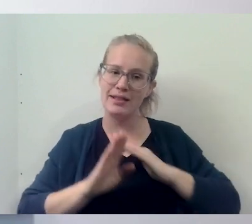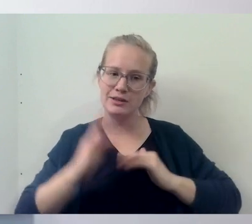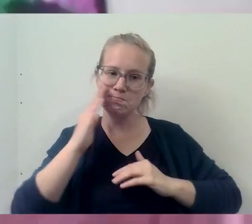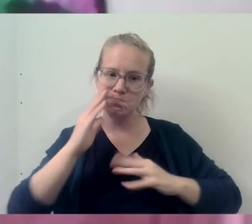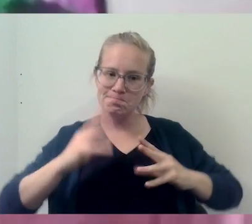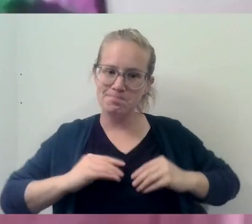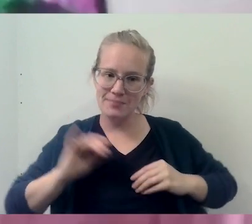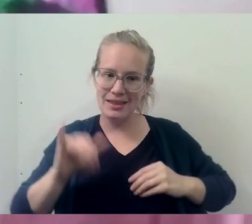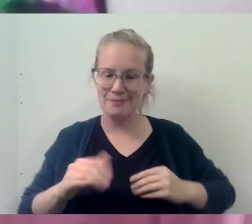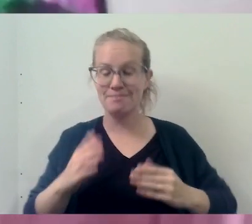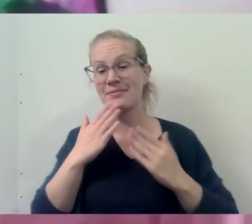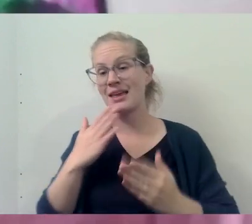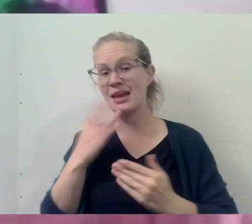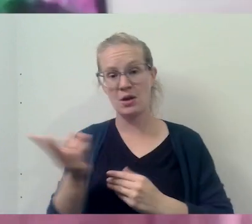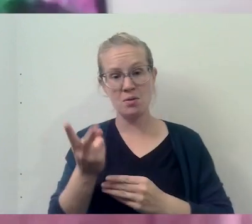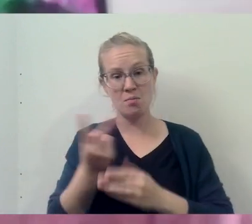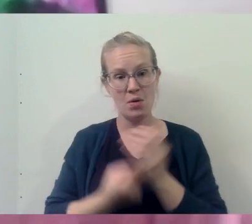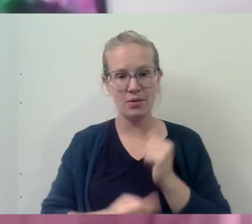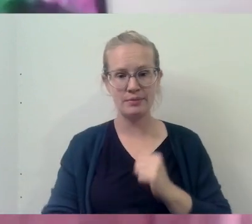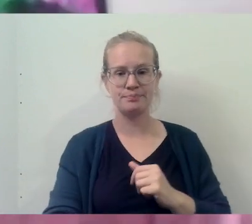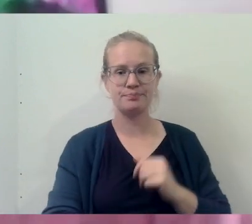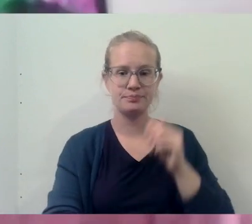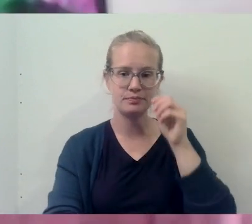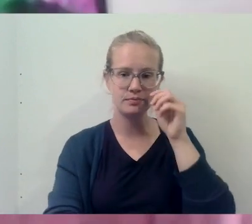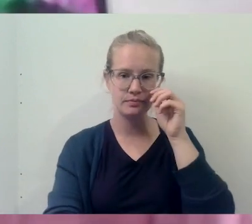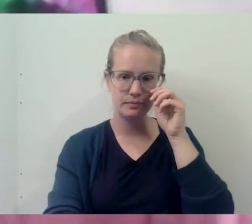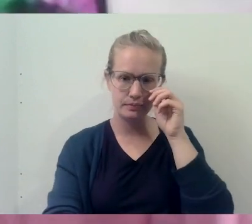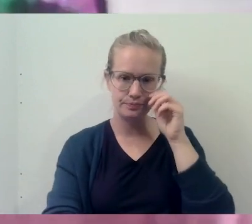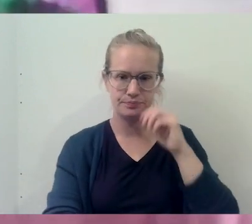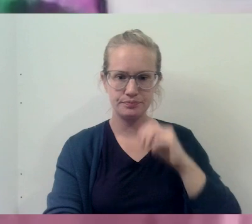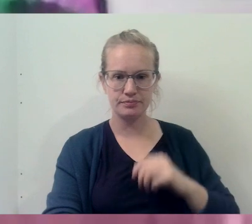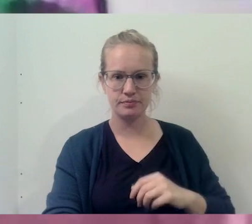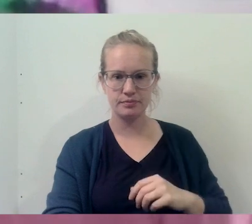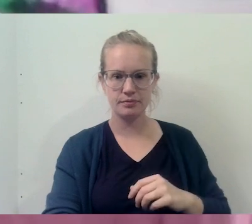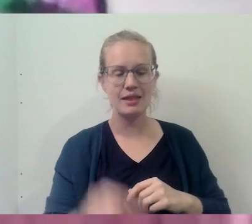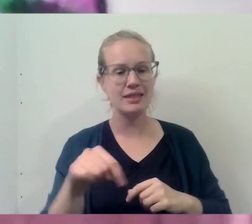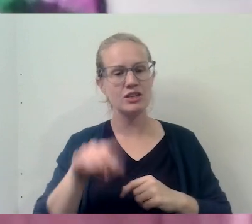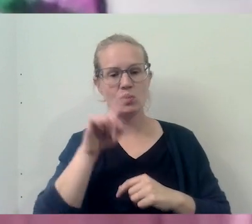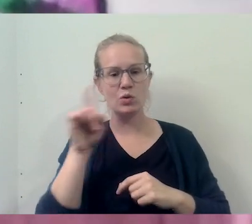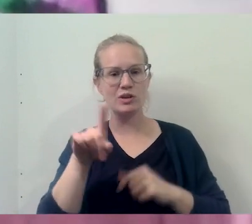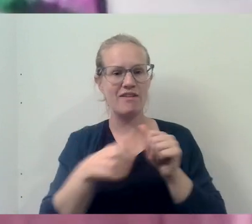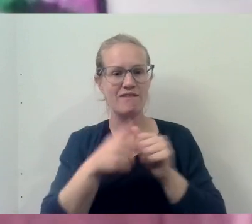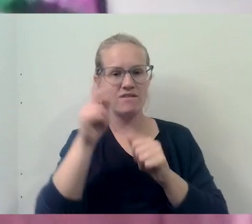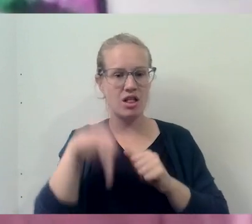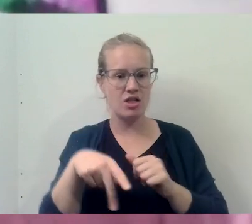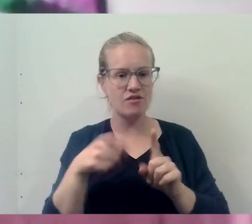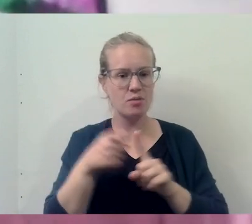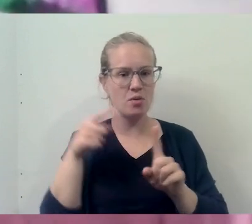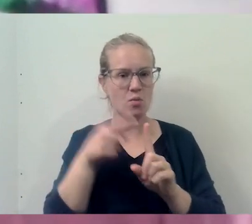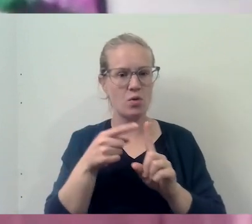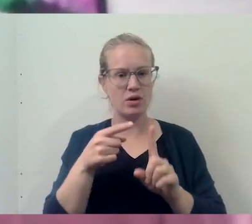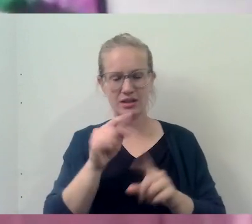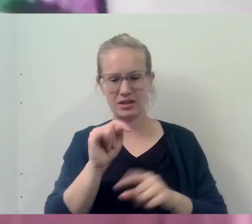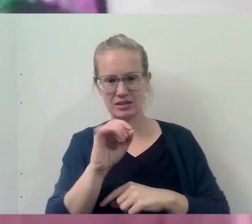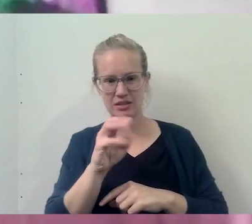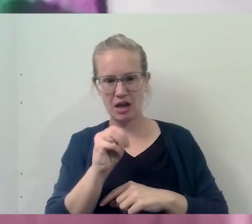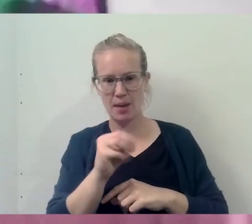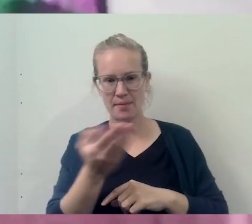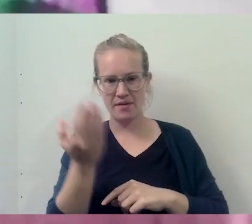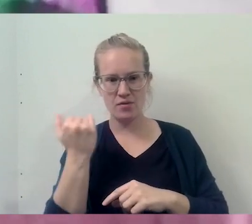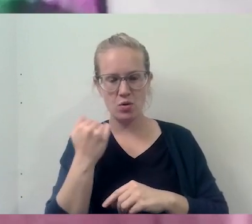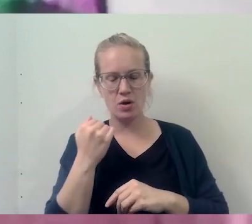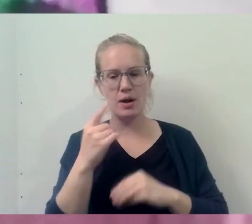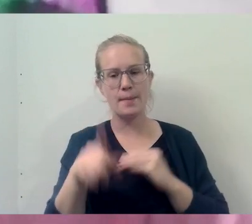Thank you, Po. Um, so this question, I, I, believe is a follow-up to a point you made, Tom, around,